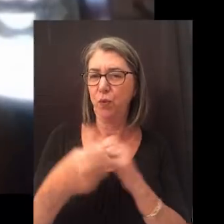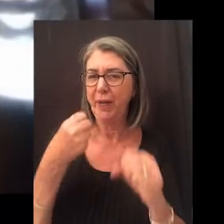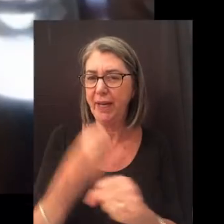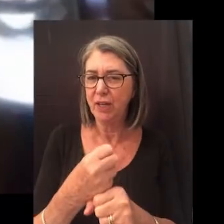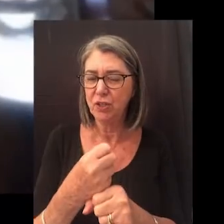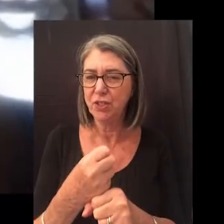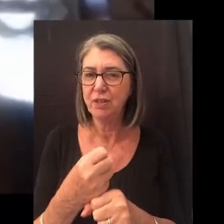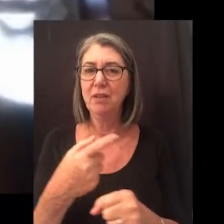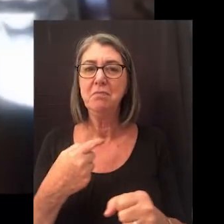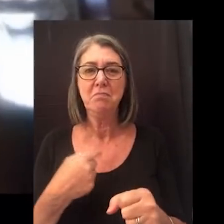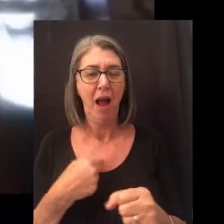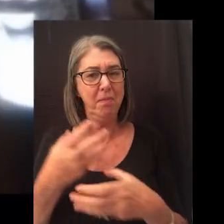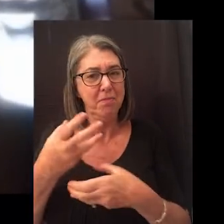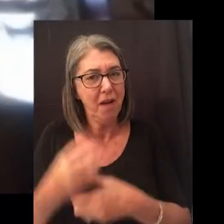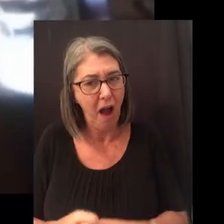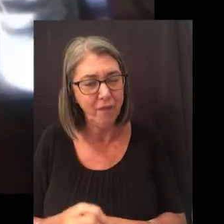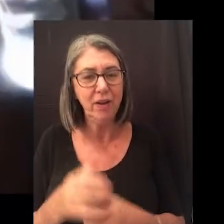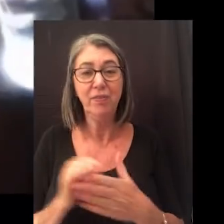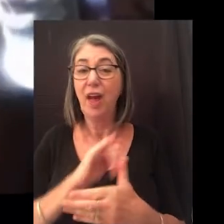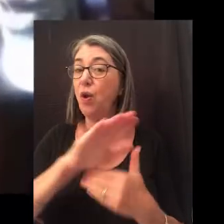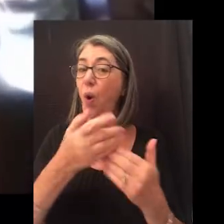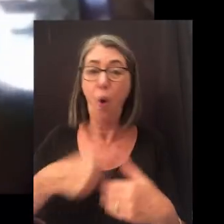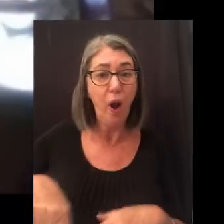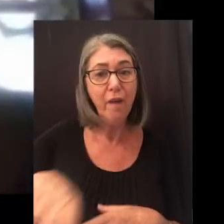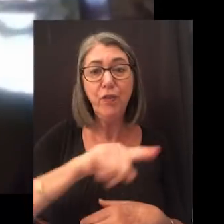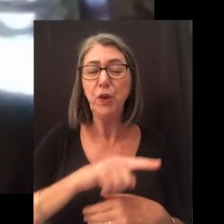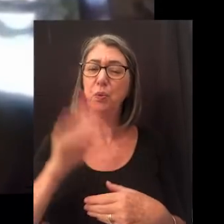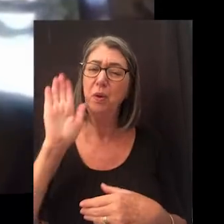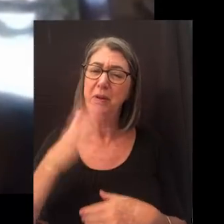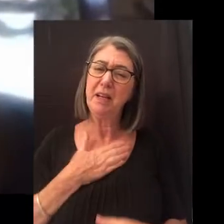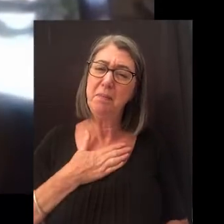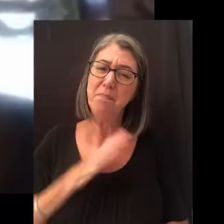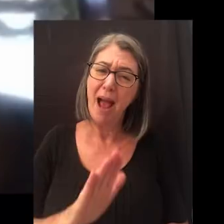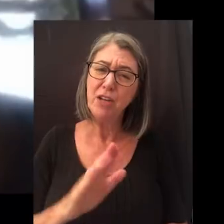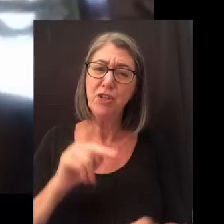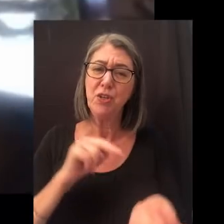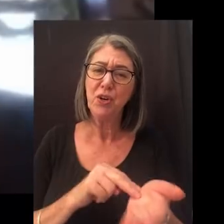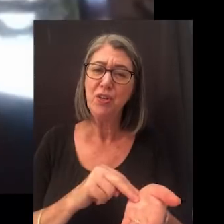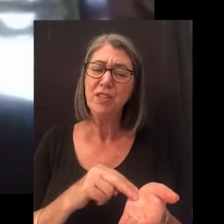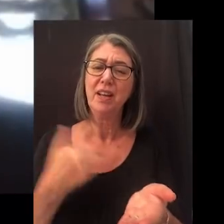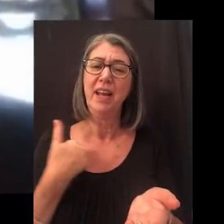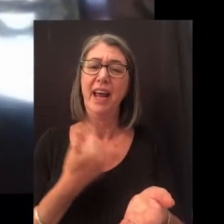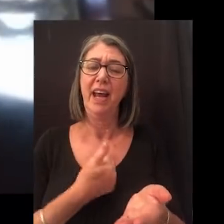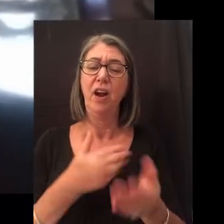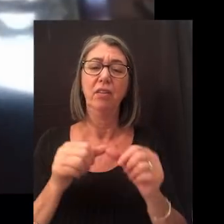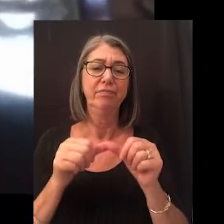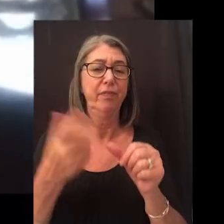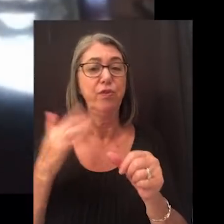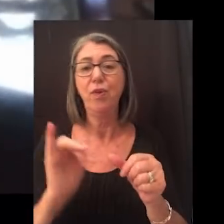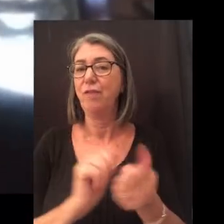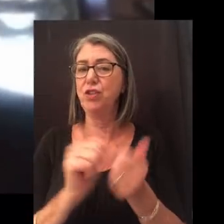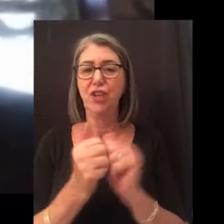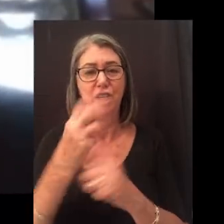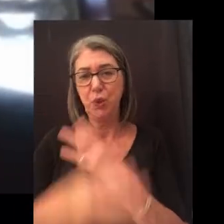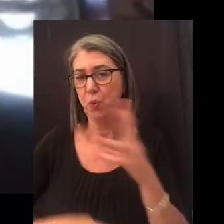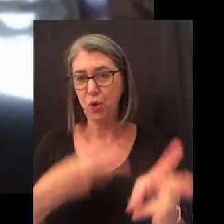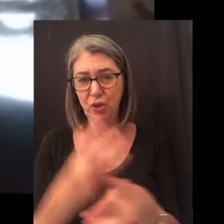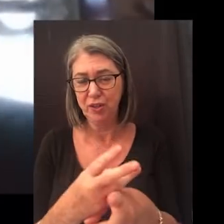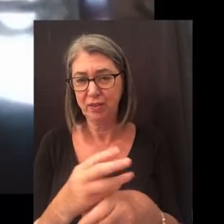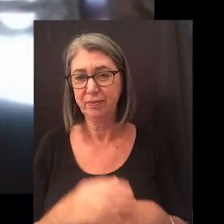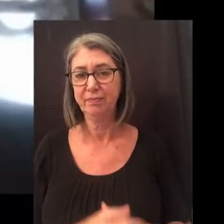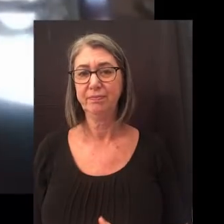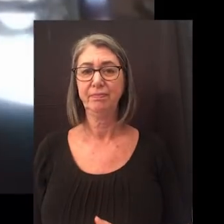development for the past four years. I am confident that all of you will be compassionate nurses in our ever-changing